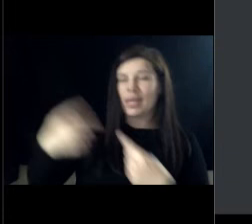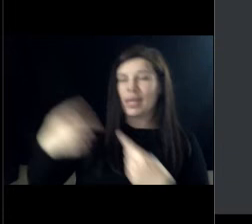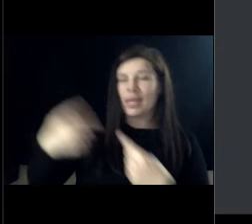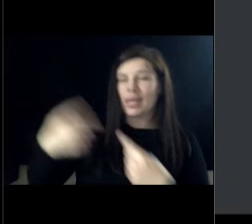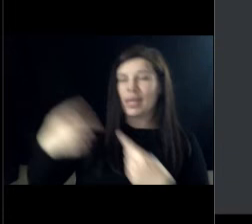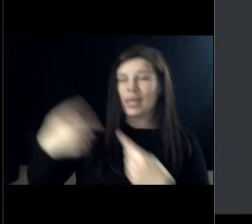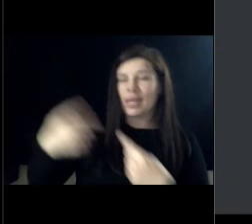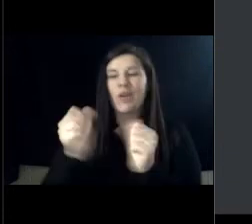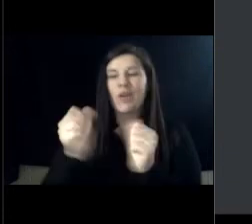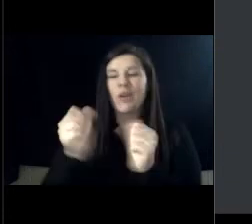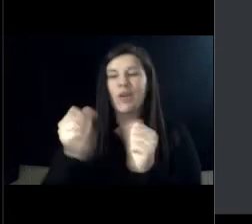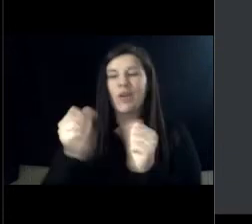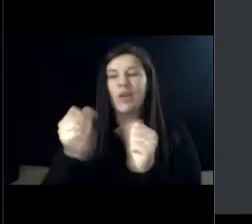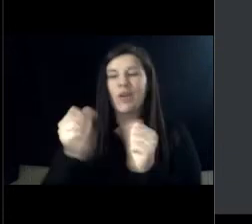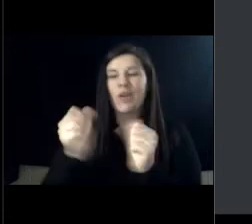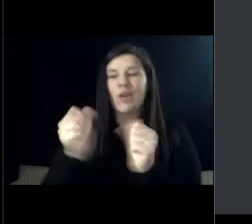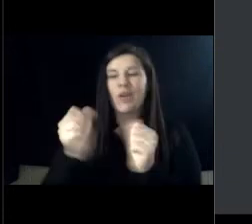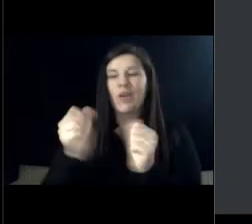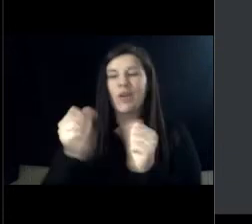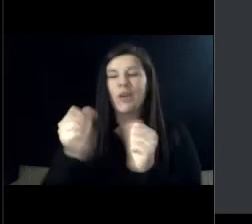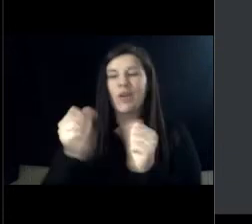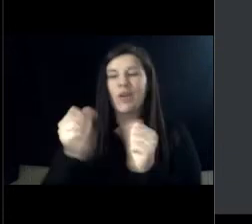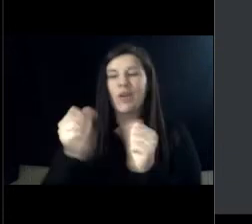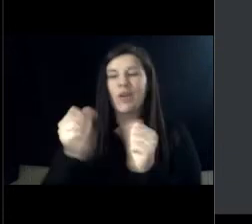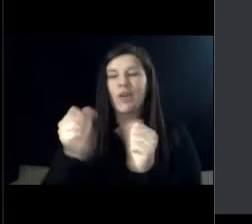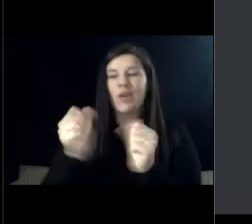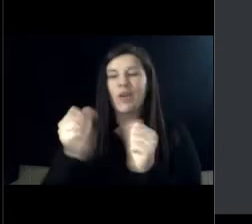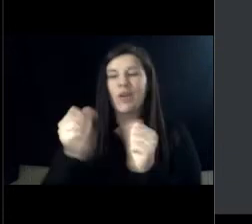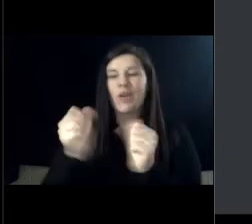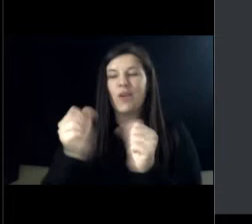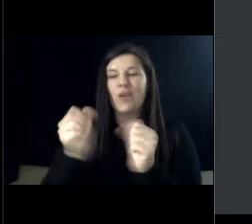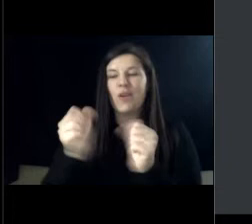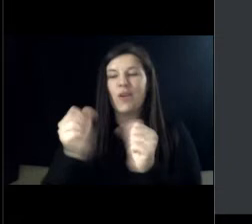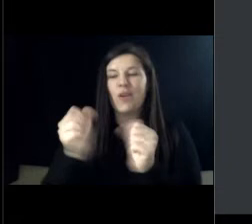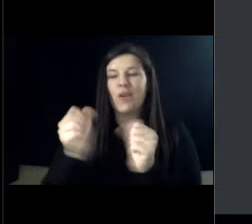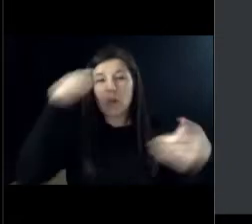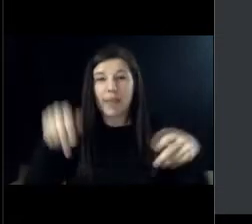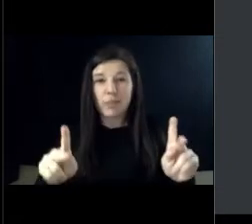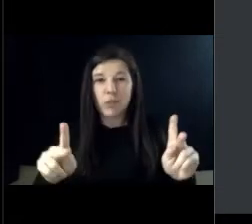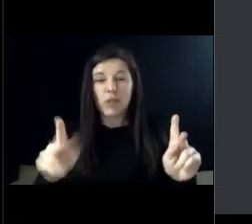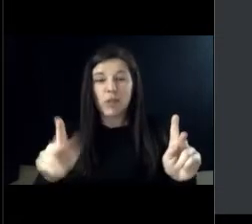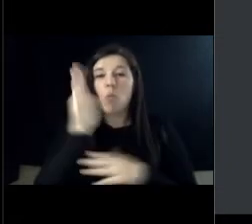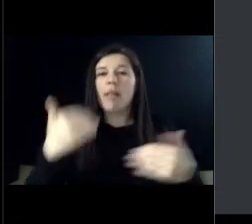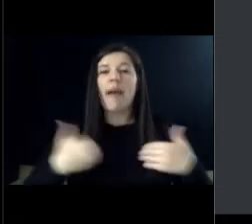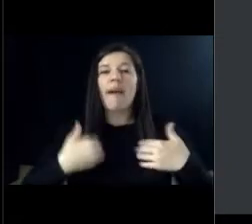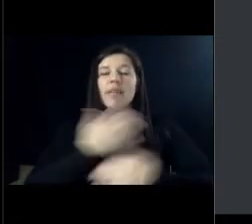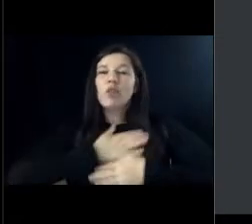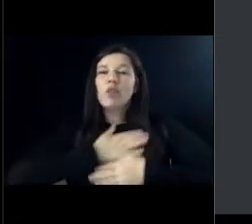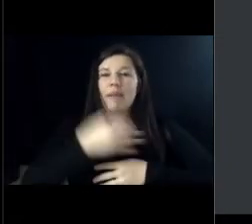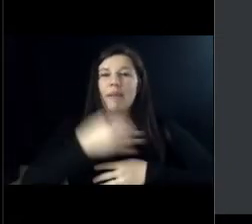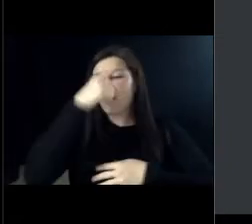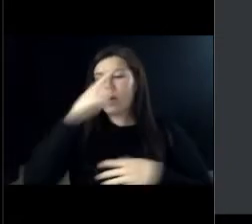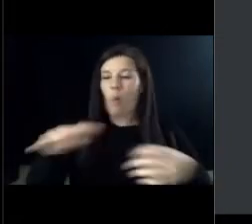Orr, but I love him. And we just want to thank you guys for giving us the opportunity. There will be entertainment for the whole family.